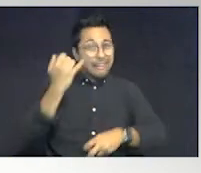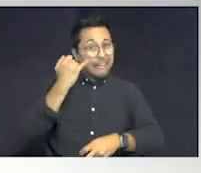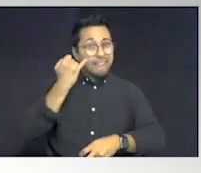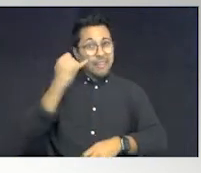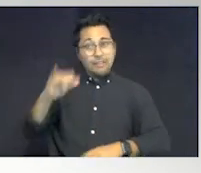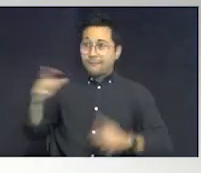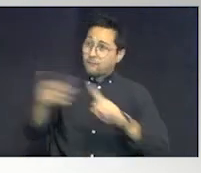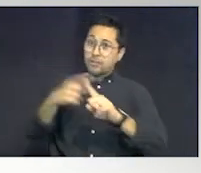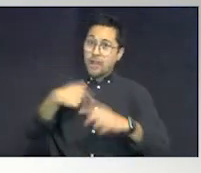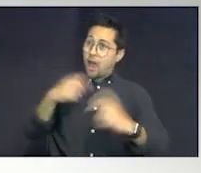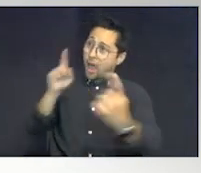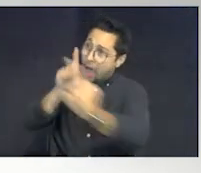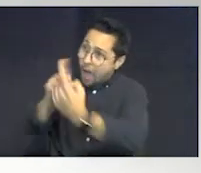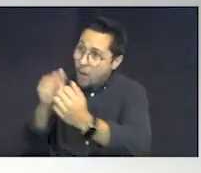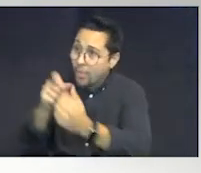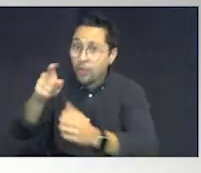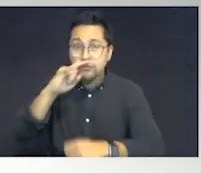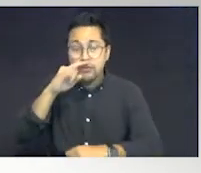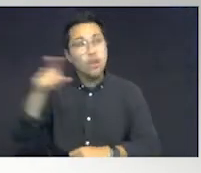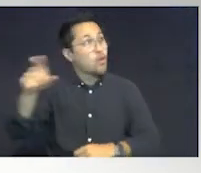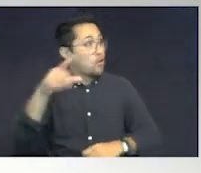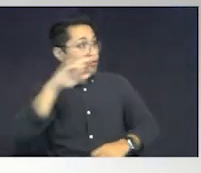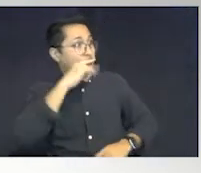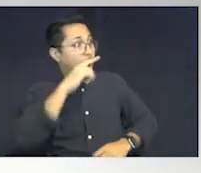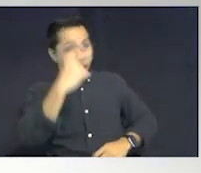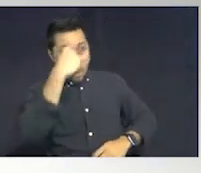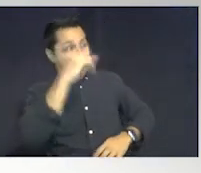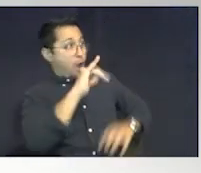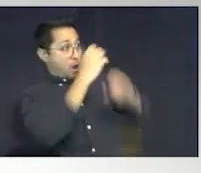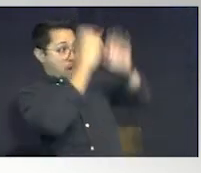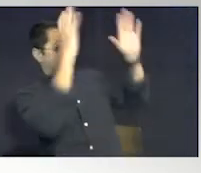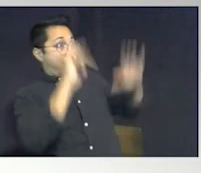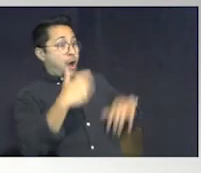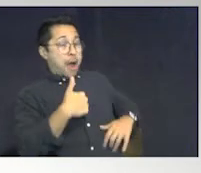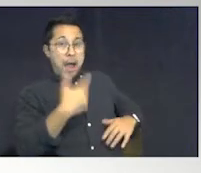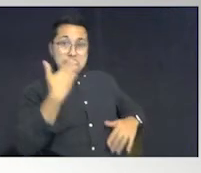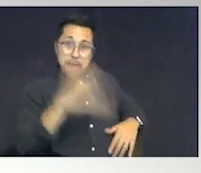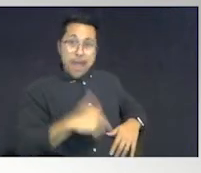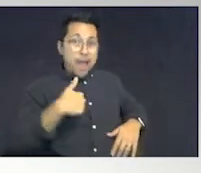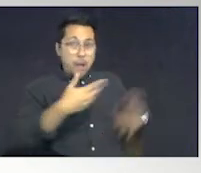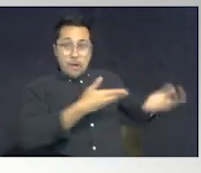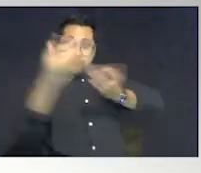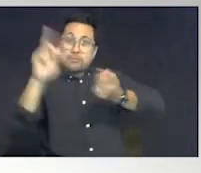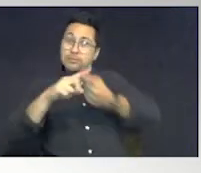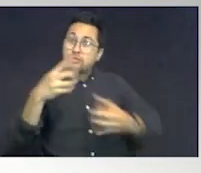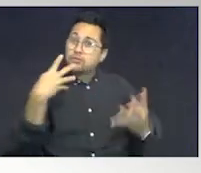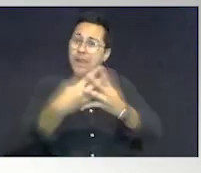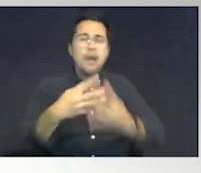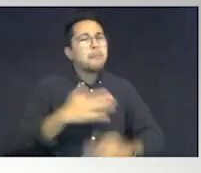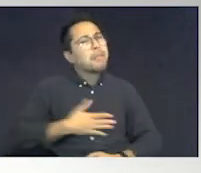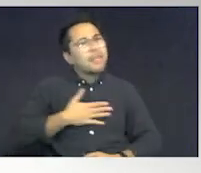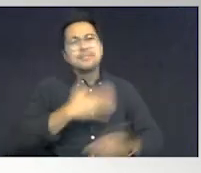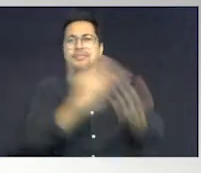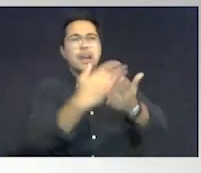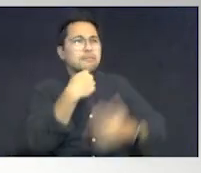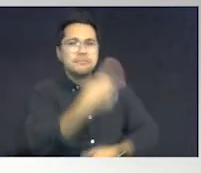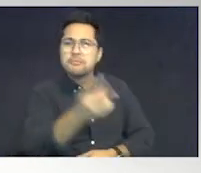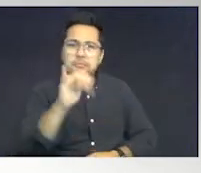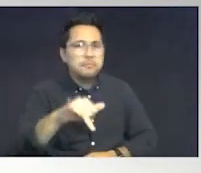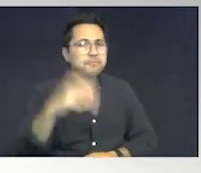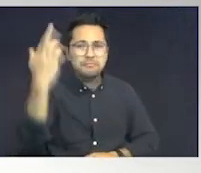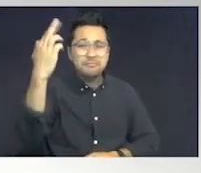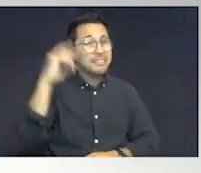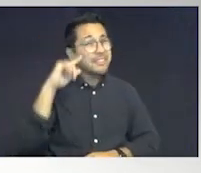child, your child has already a notion that I am bad, that I'm going to take them to jail. Please stop saying that because it creates